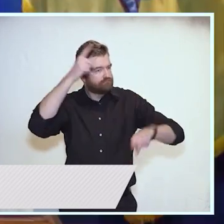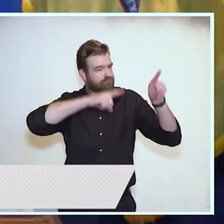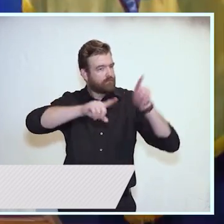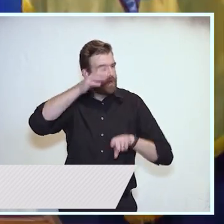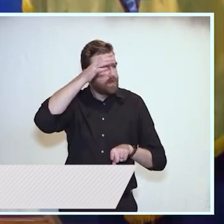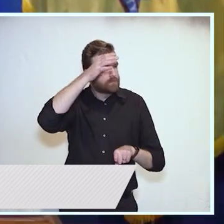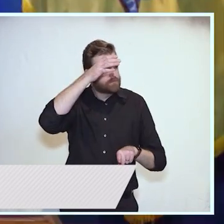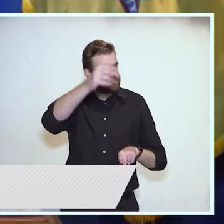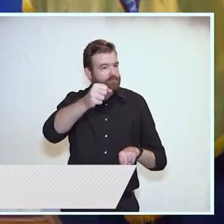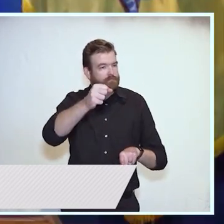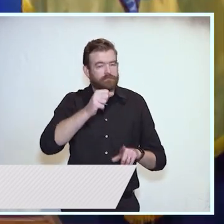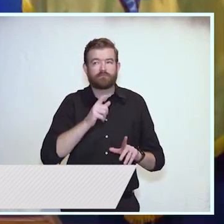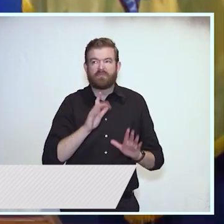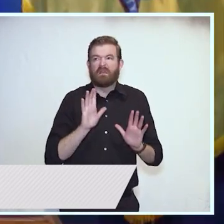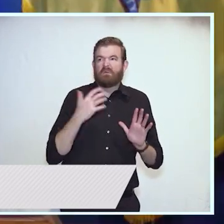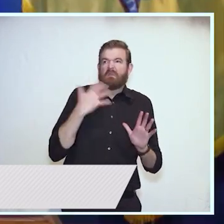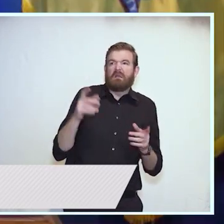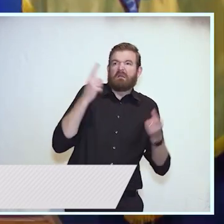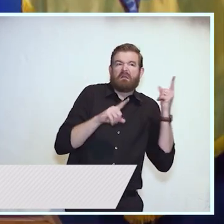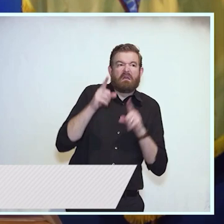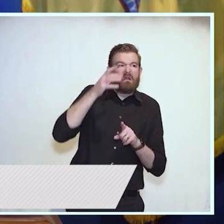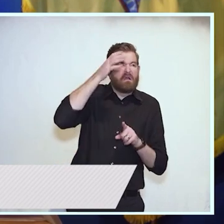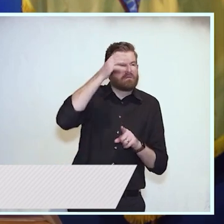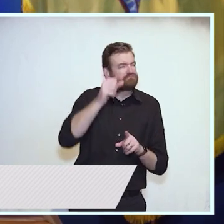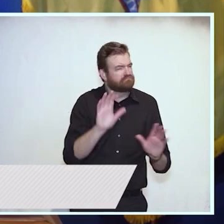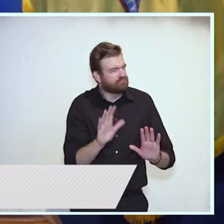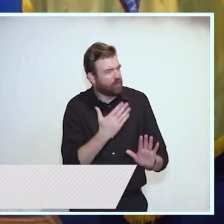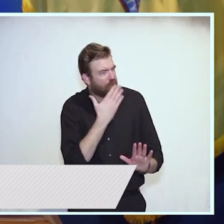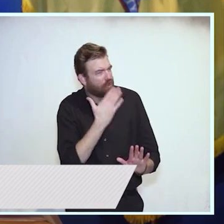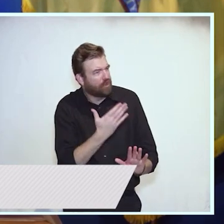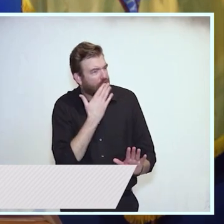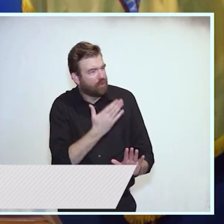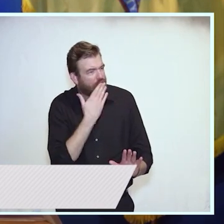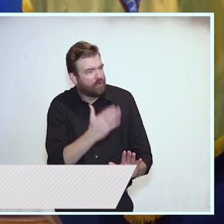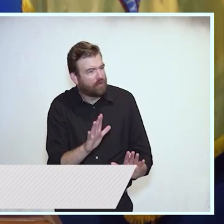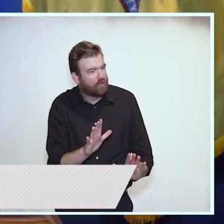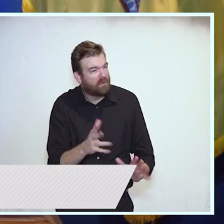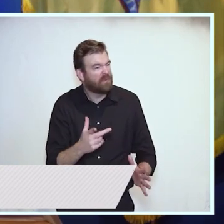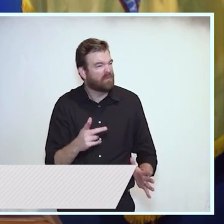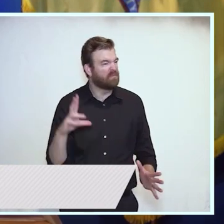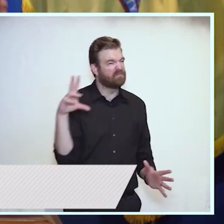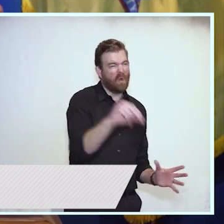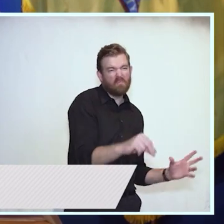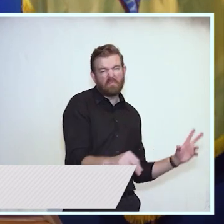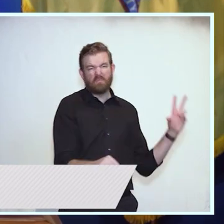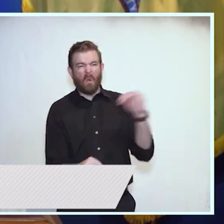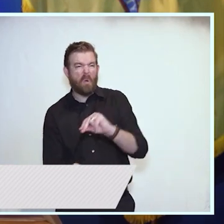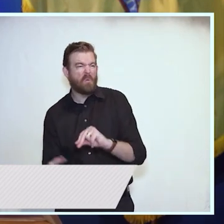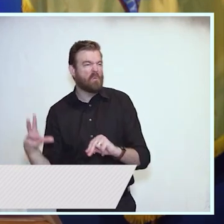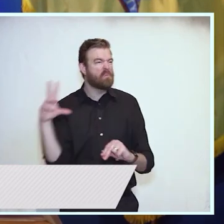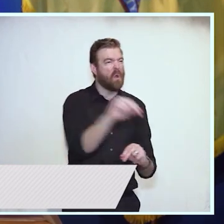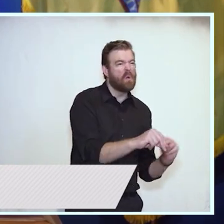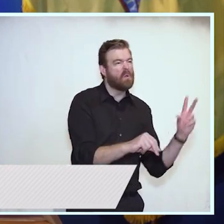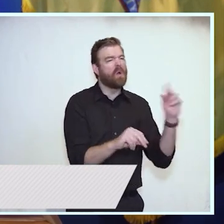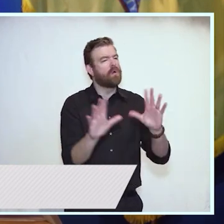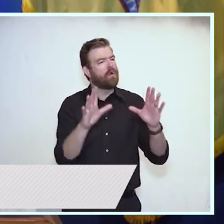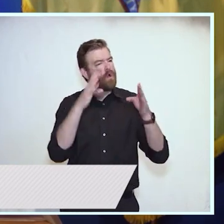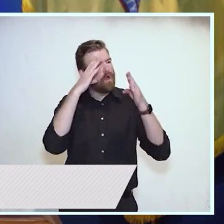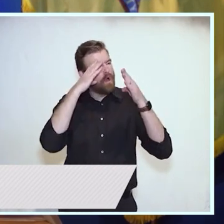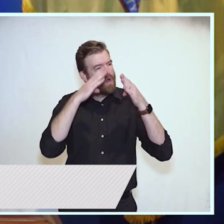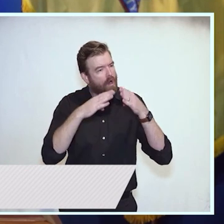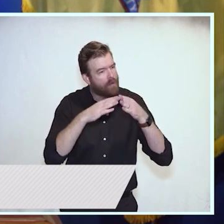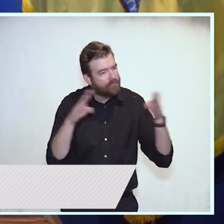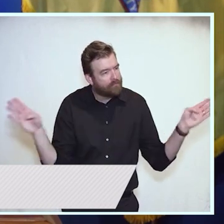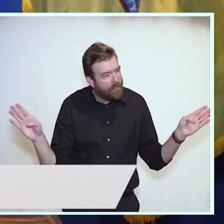The response to an idea with which we disagree shouldn't be no period but rather no but, meaning an openness to